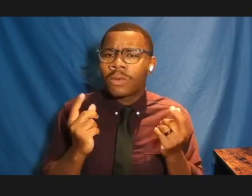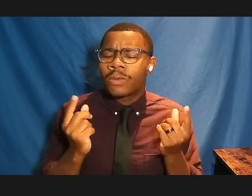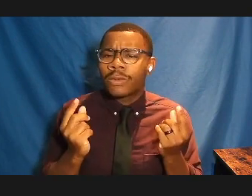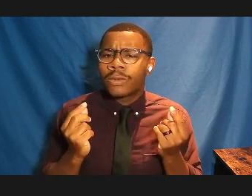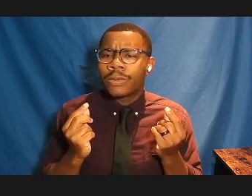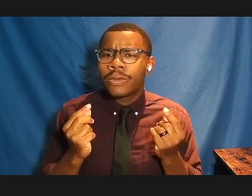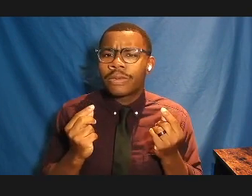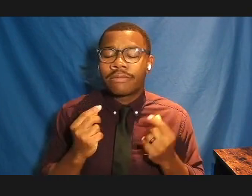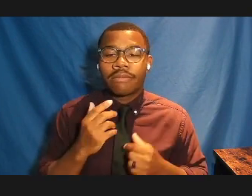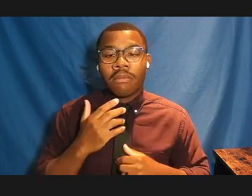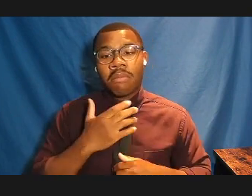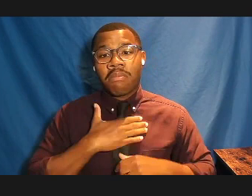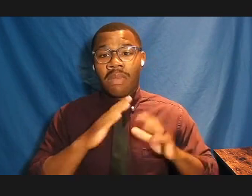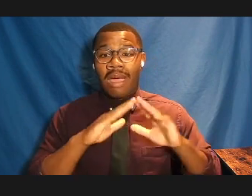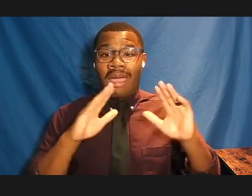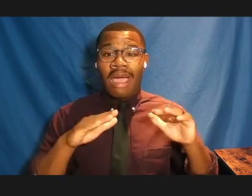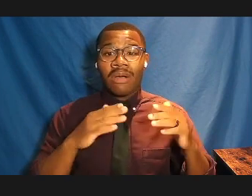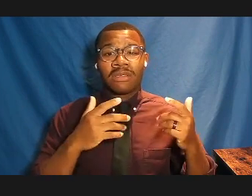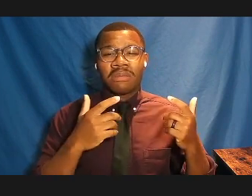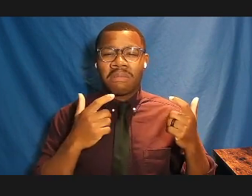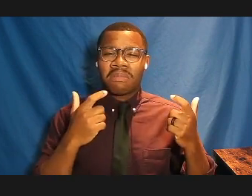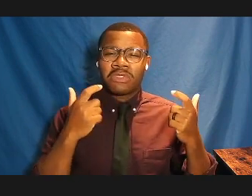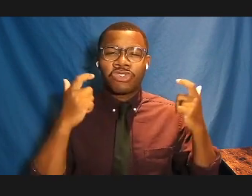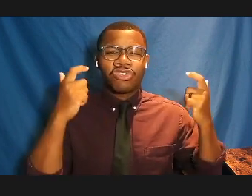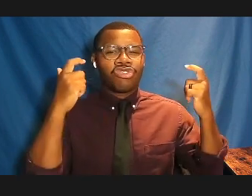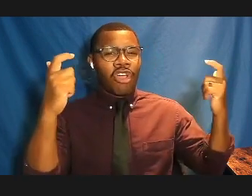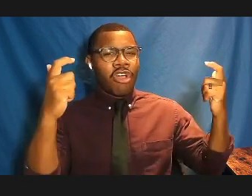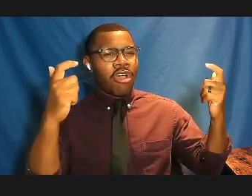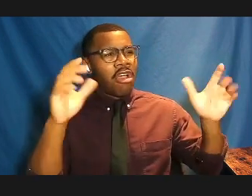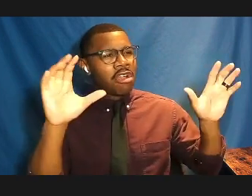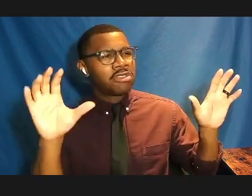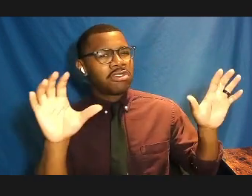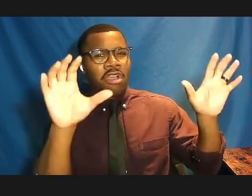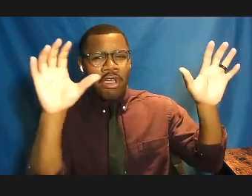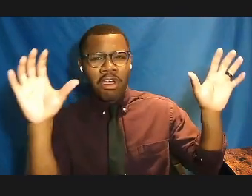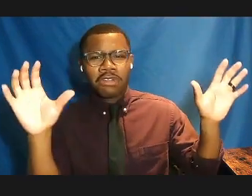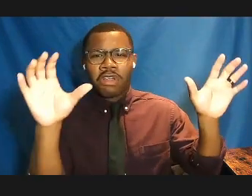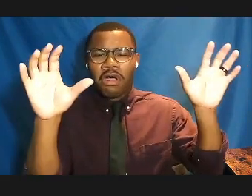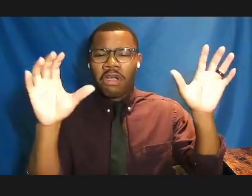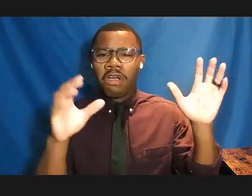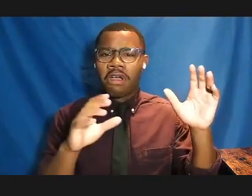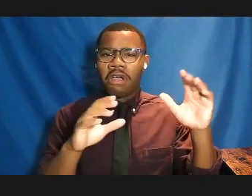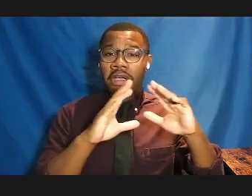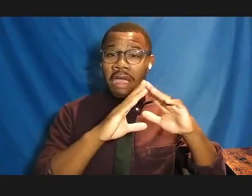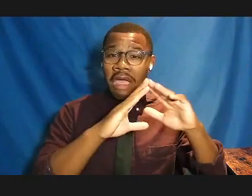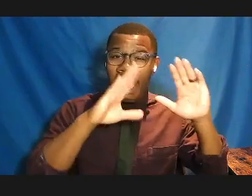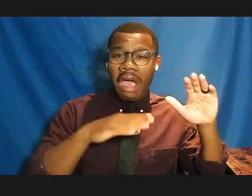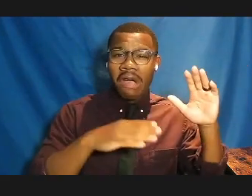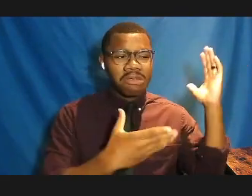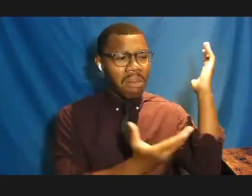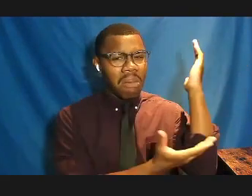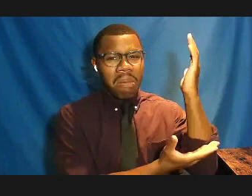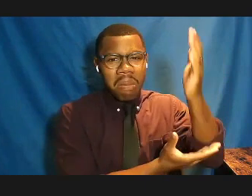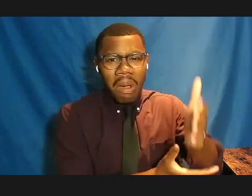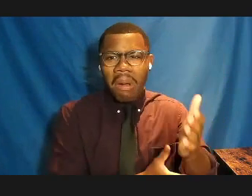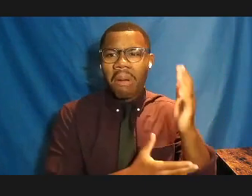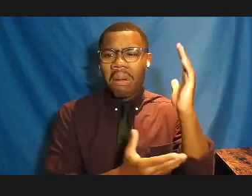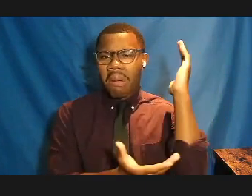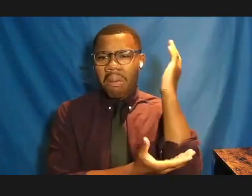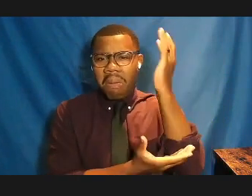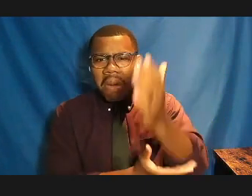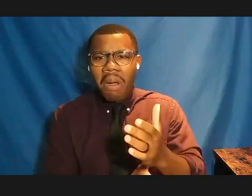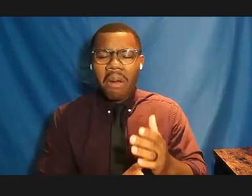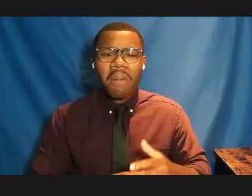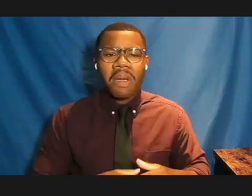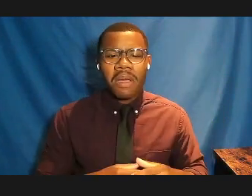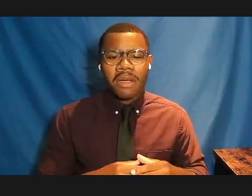size that you need, and it's New England, so then you spend all your time cutting down the trees to heat the house so you can keep your hoarded. What is that? I mean, I think your